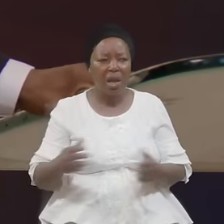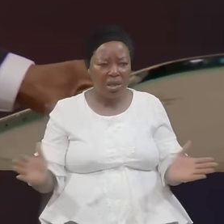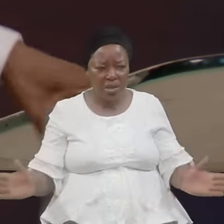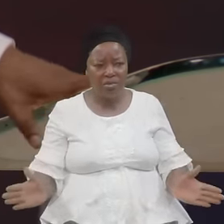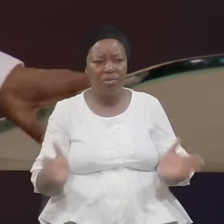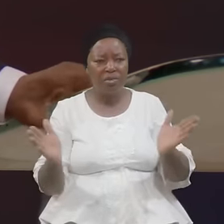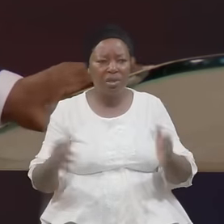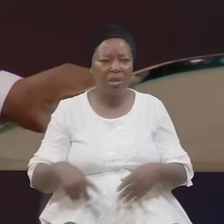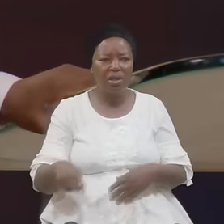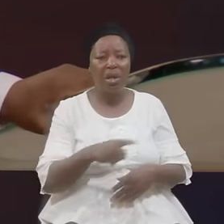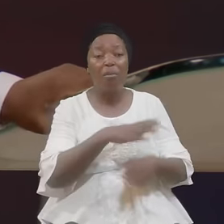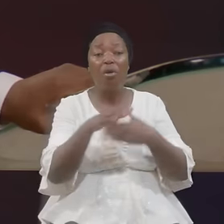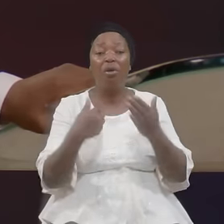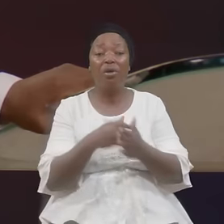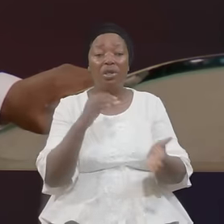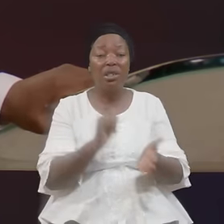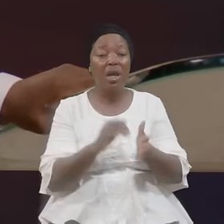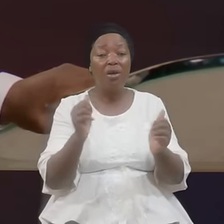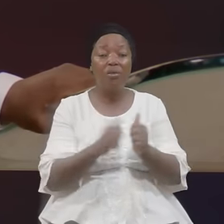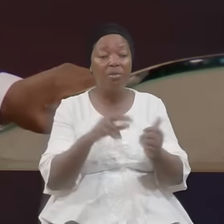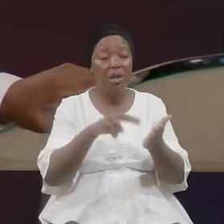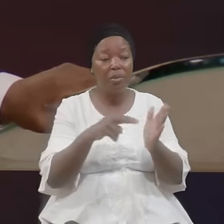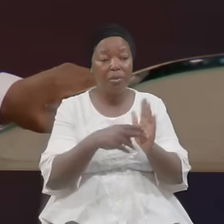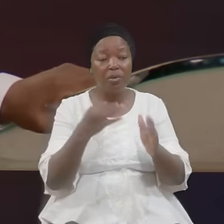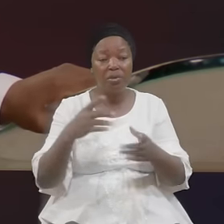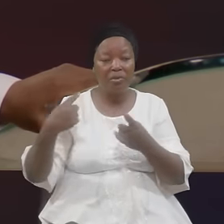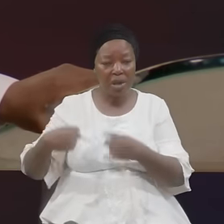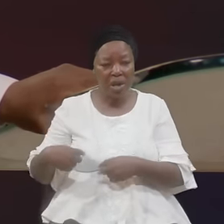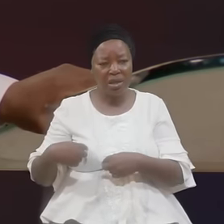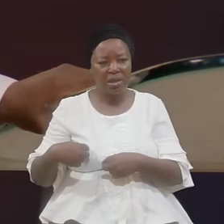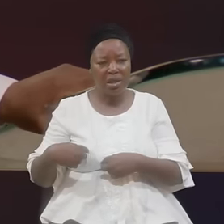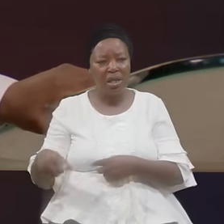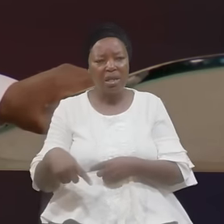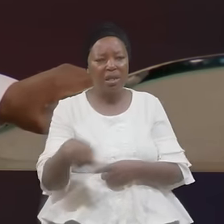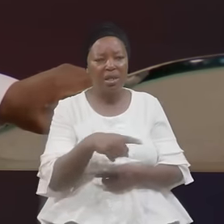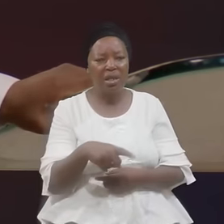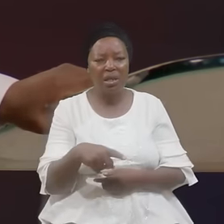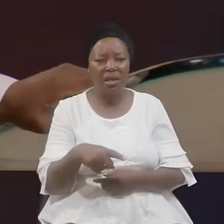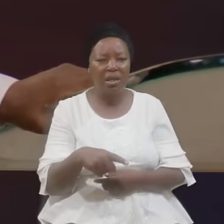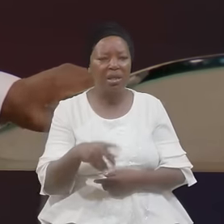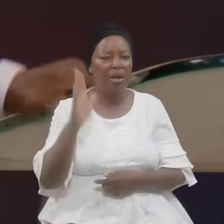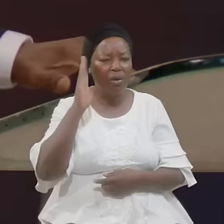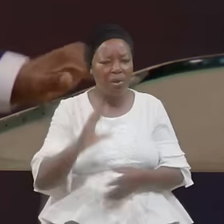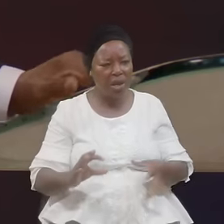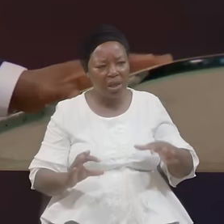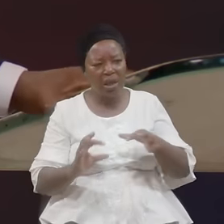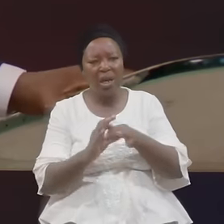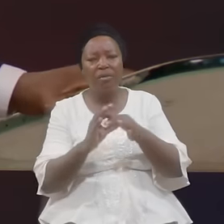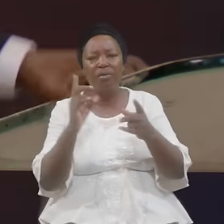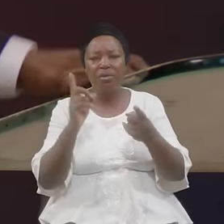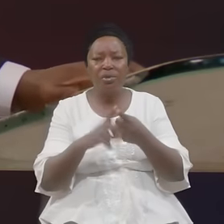All That With Purpose Of Heart They Will Cleave